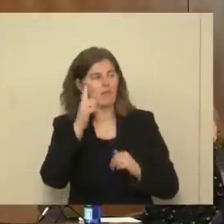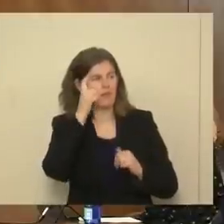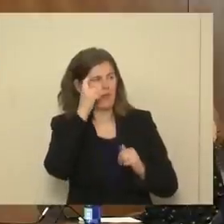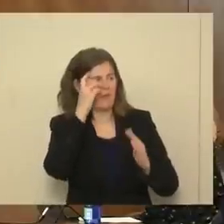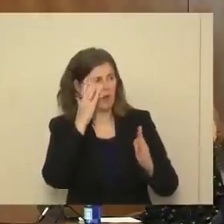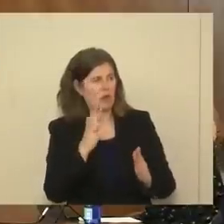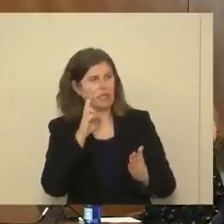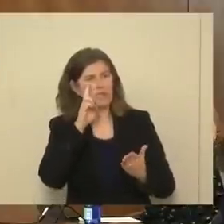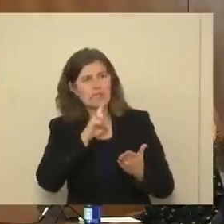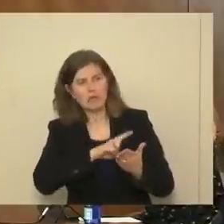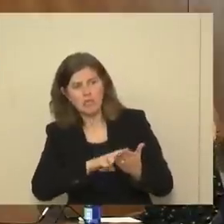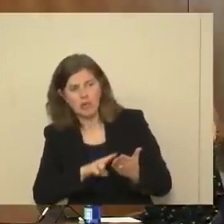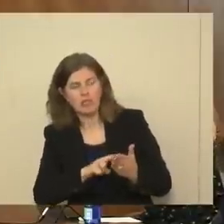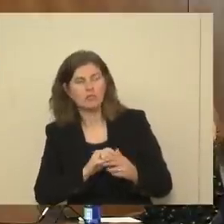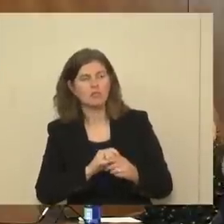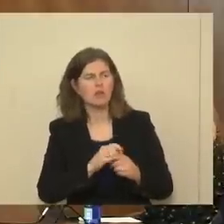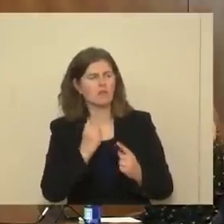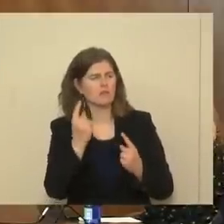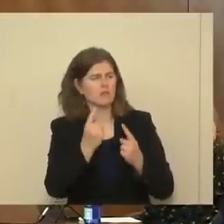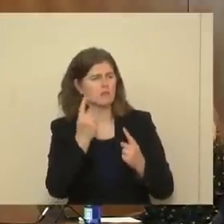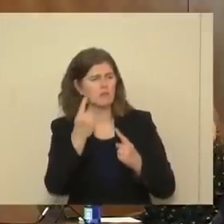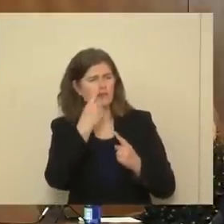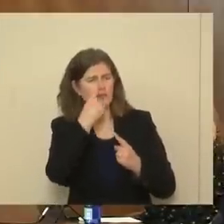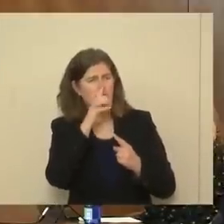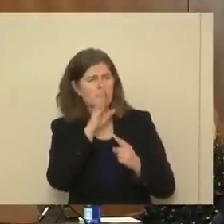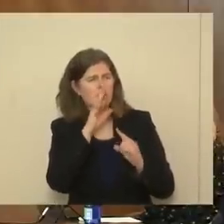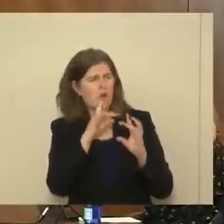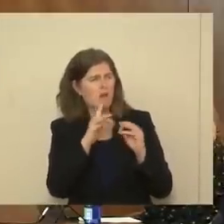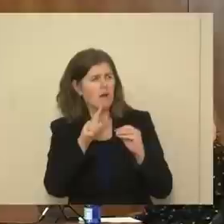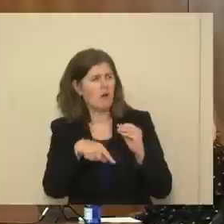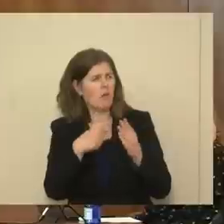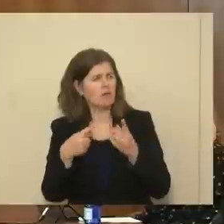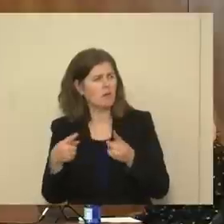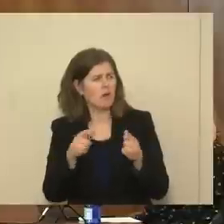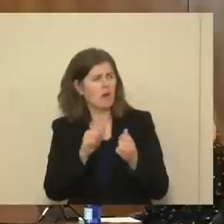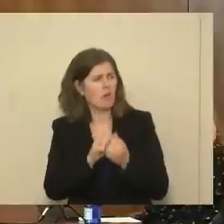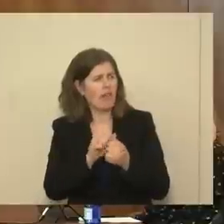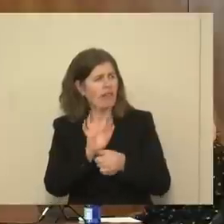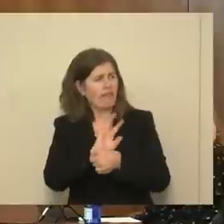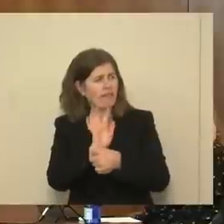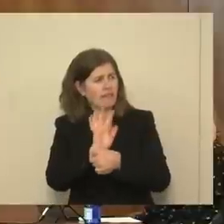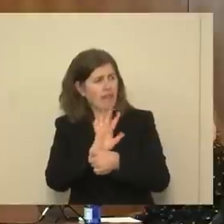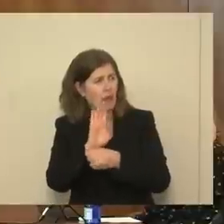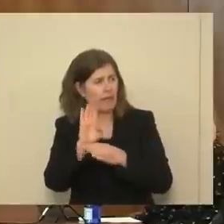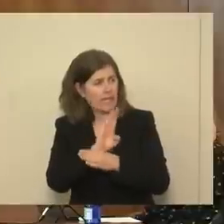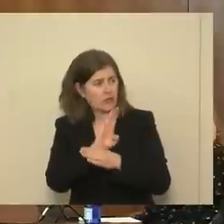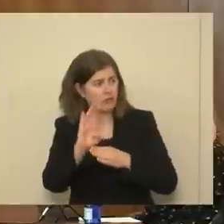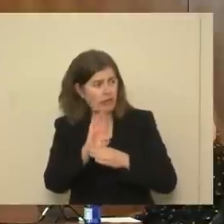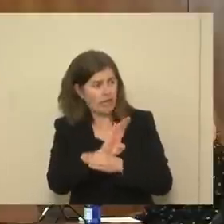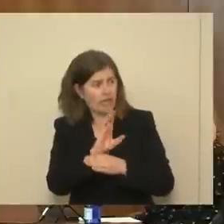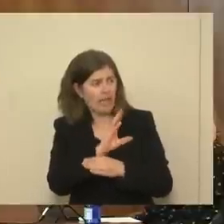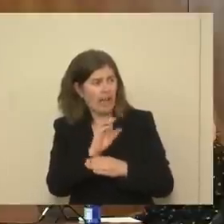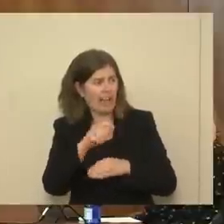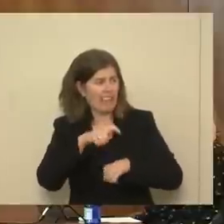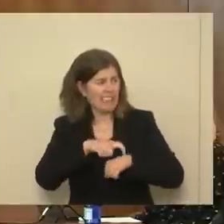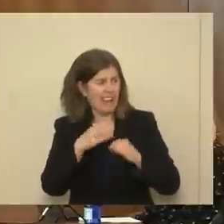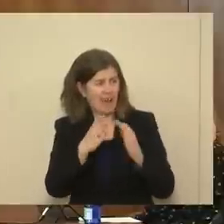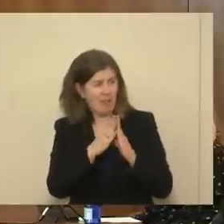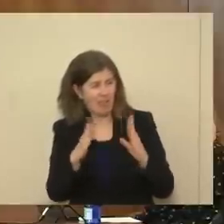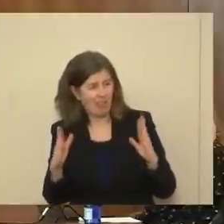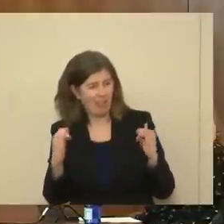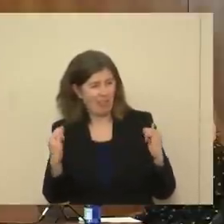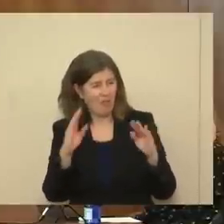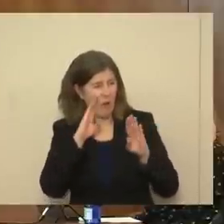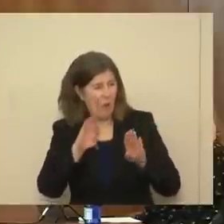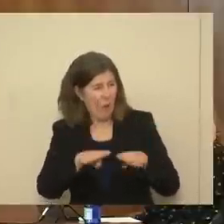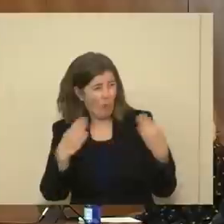Governor, secretaries, I wonder if you could talk about where things stand with the film industry and the timetable for reopening.